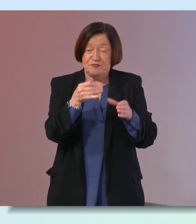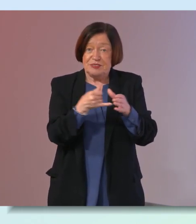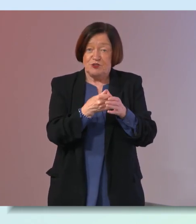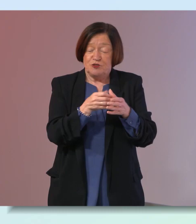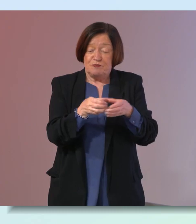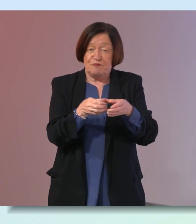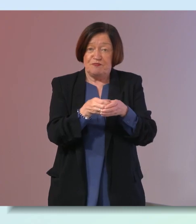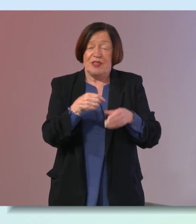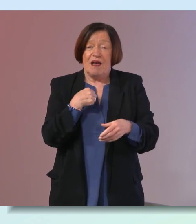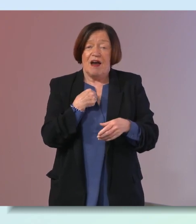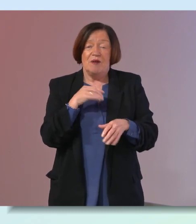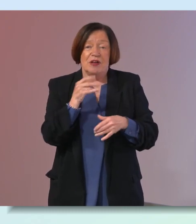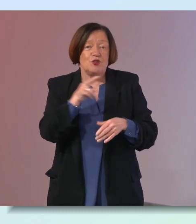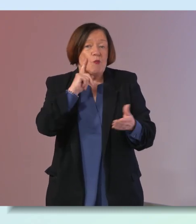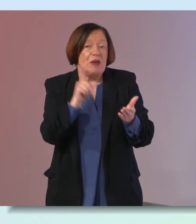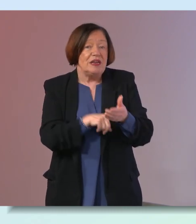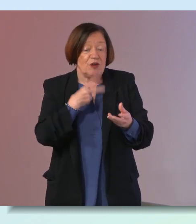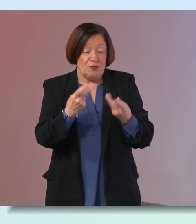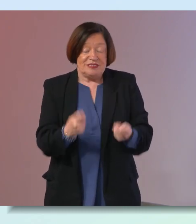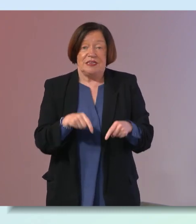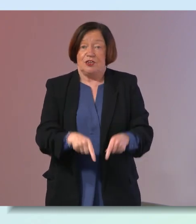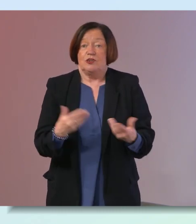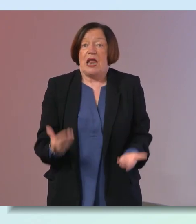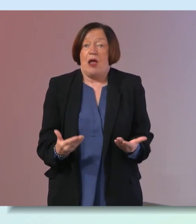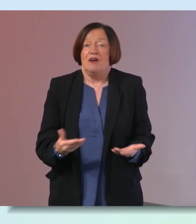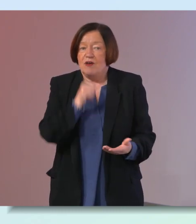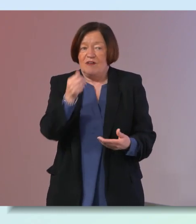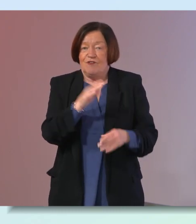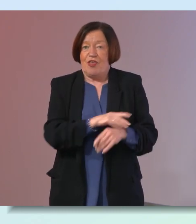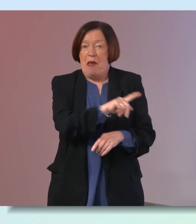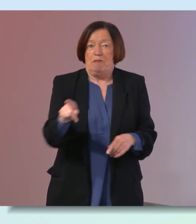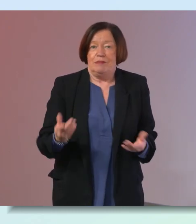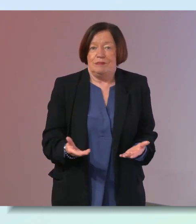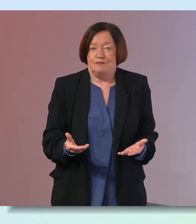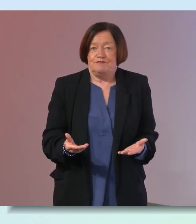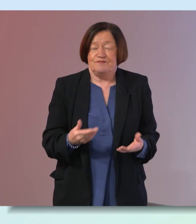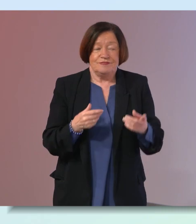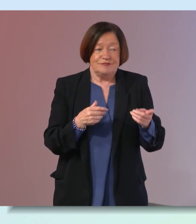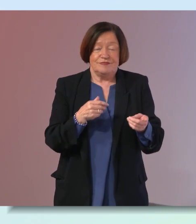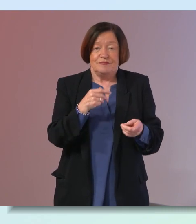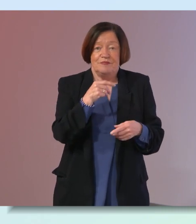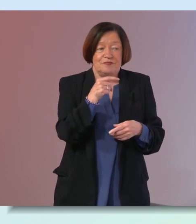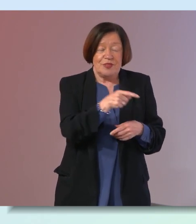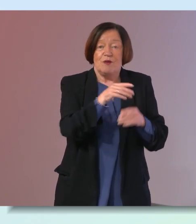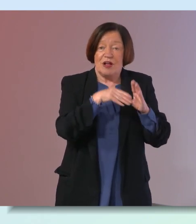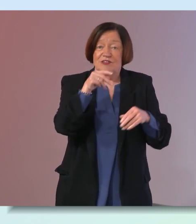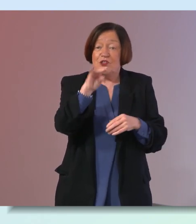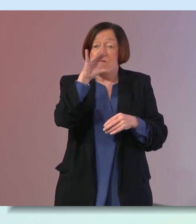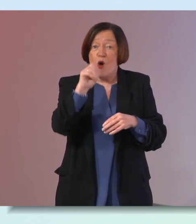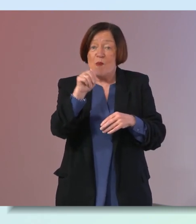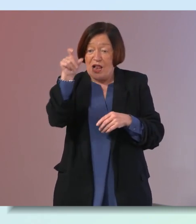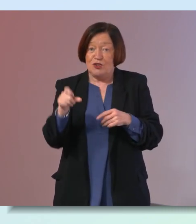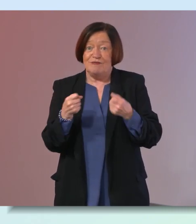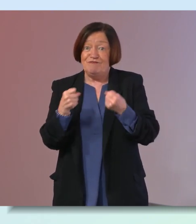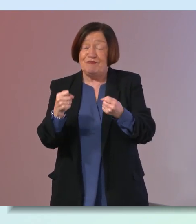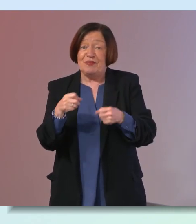um i probably don't believe that i would be sitting here today if it wasn't for the irish heart foundation and the mobile unit of course and